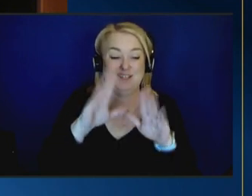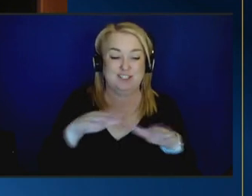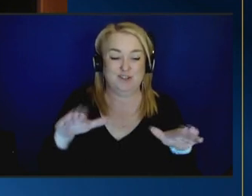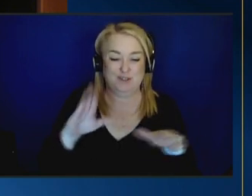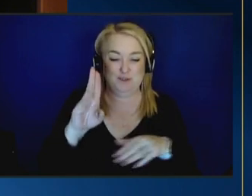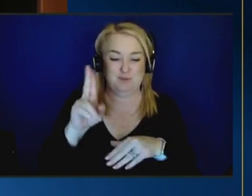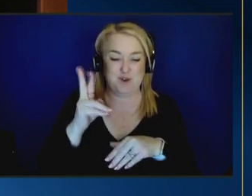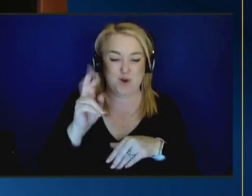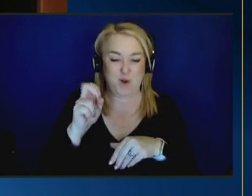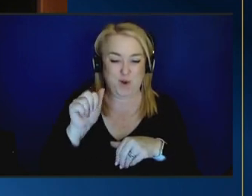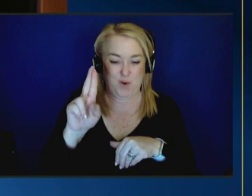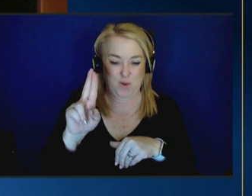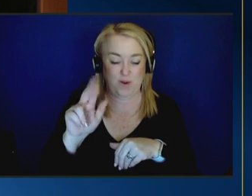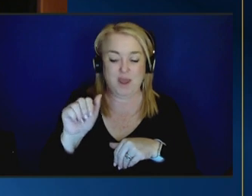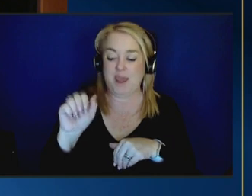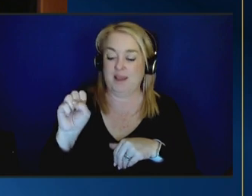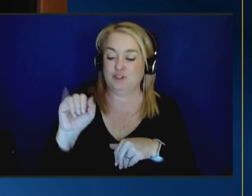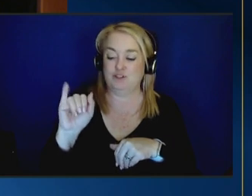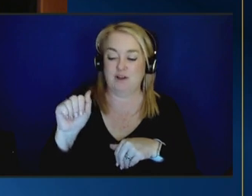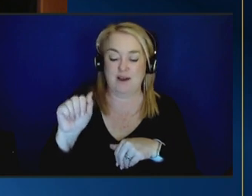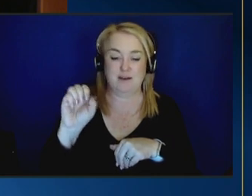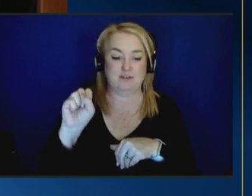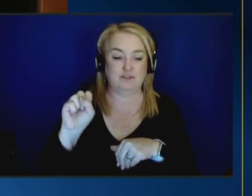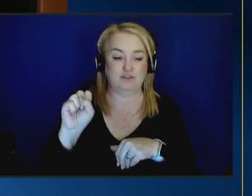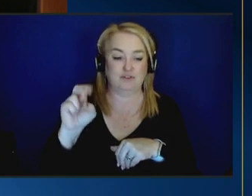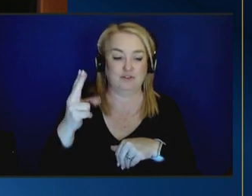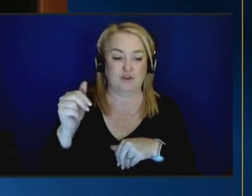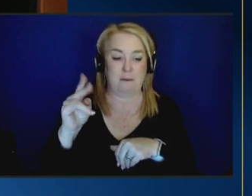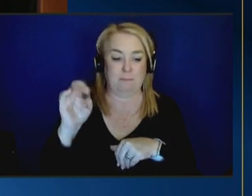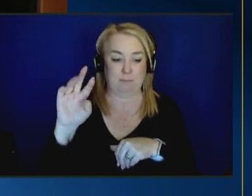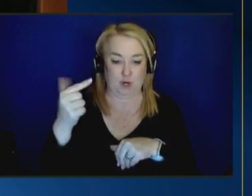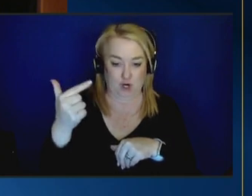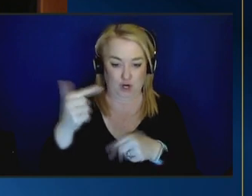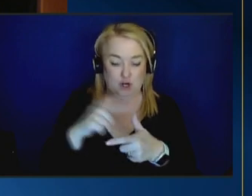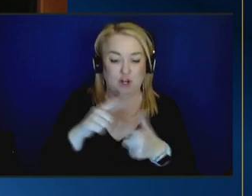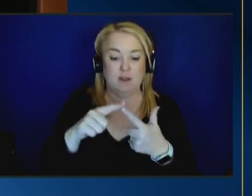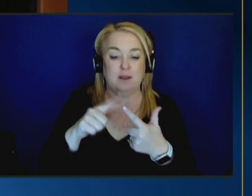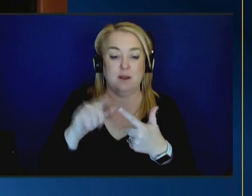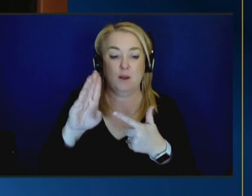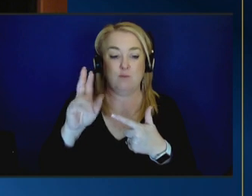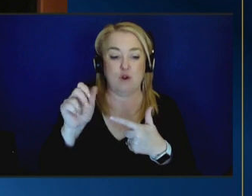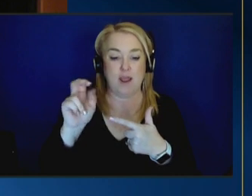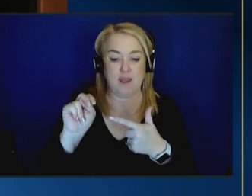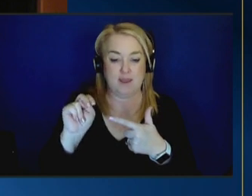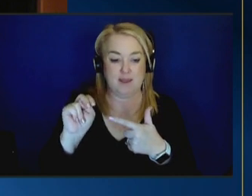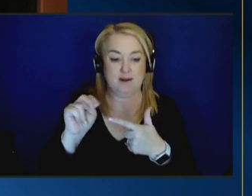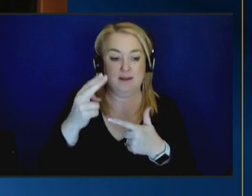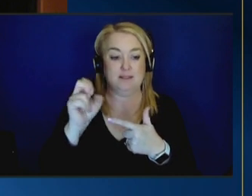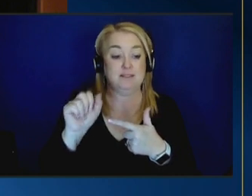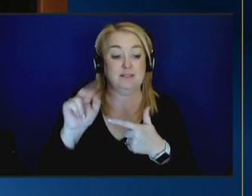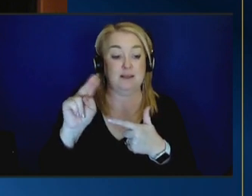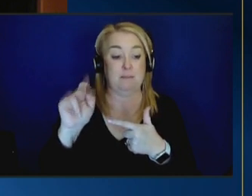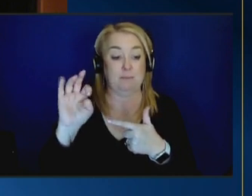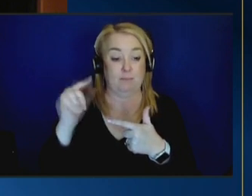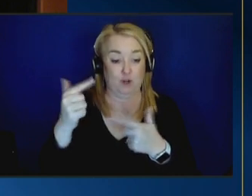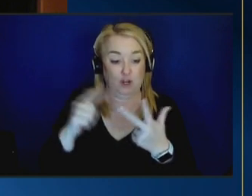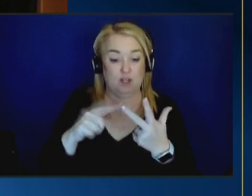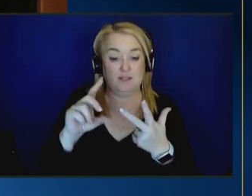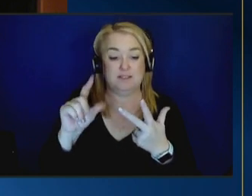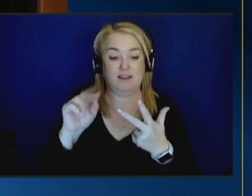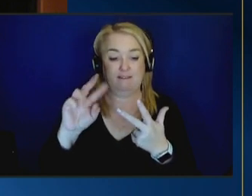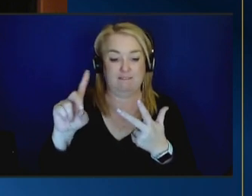asia schomburg and we're joined by brian samuels from chapin hall and david hansel